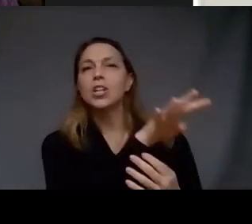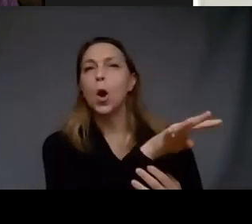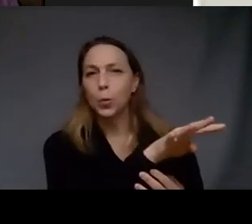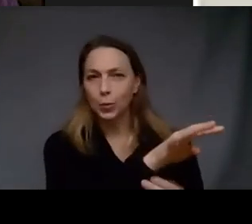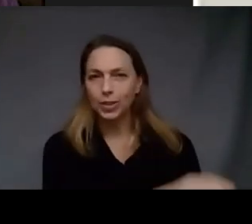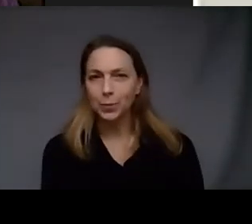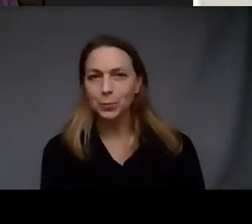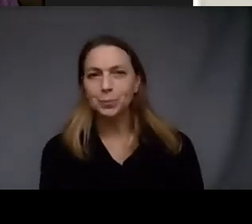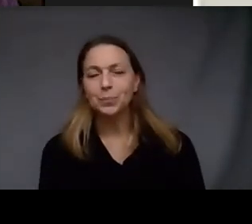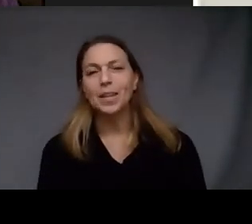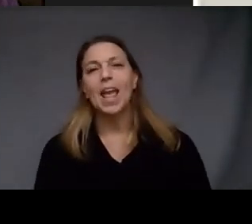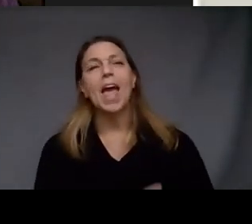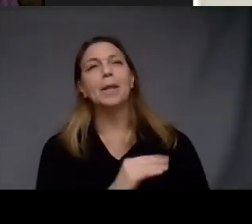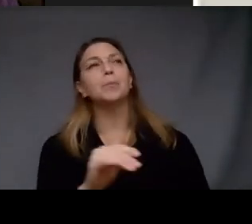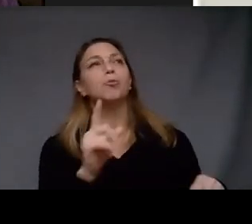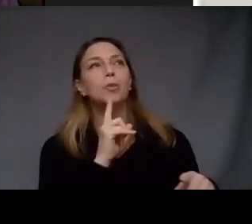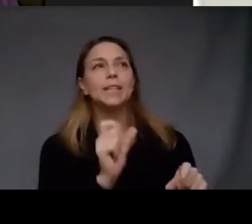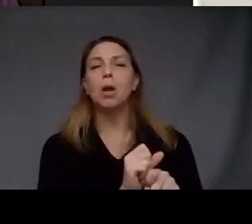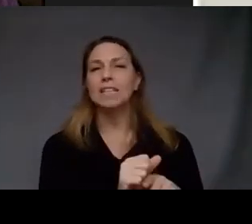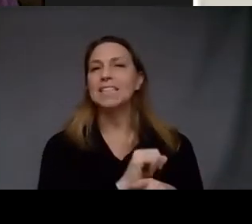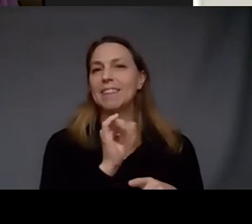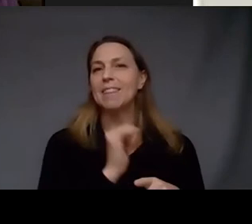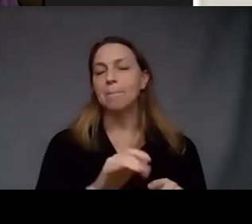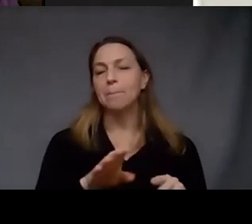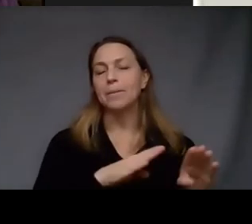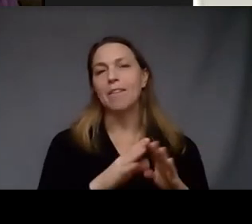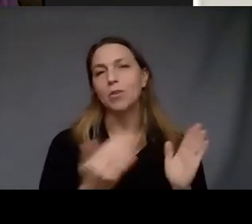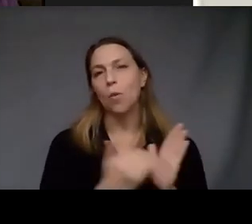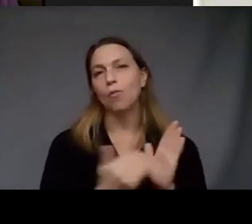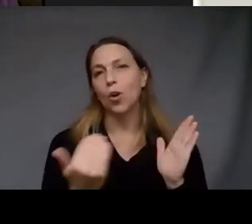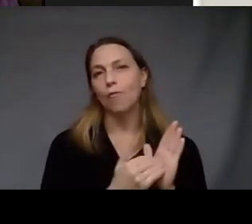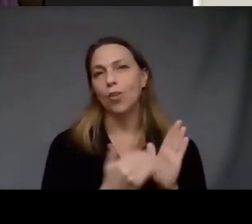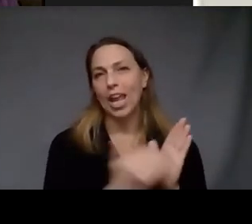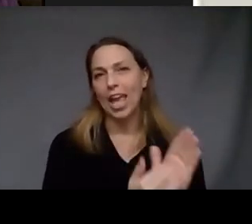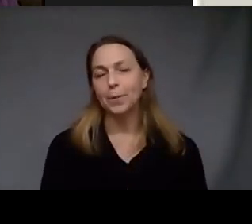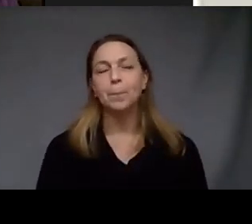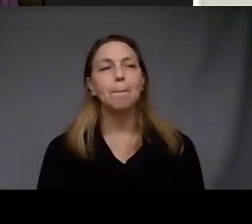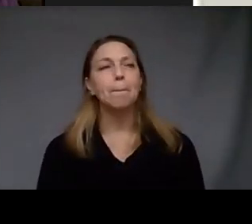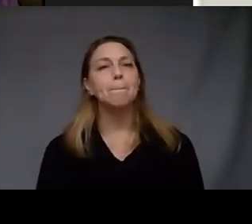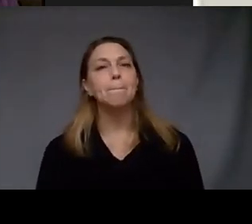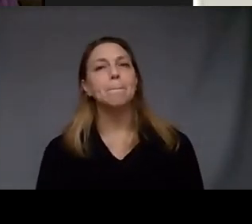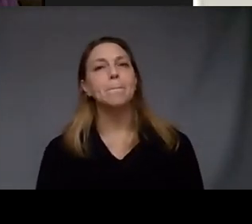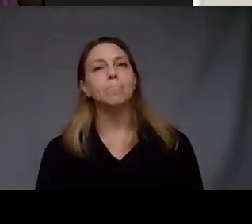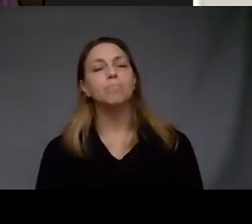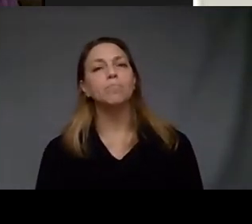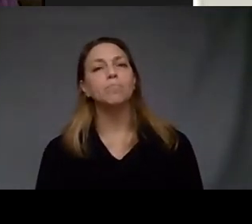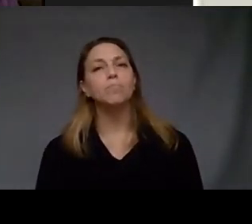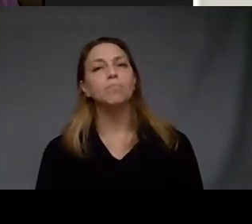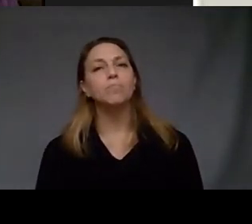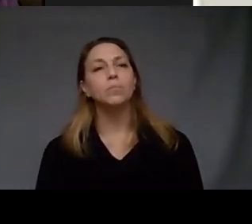practicing that behavior over and over again in these paintings I discovered